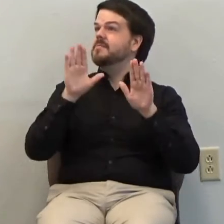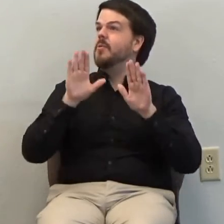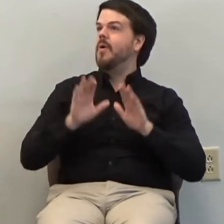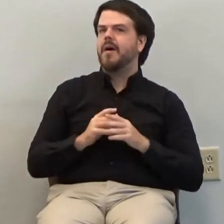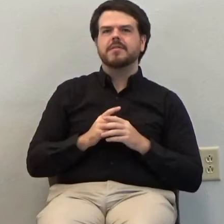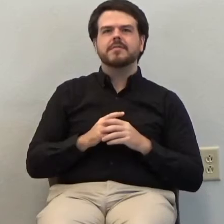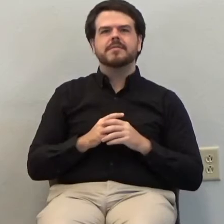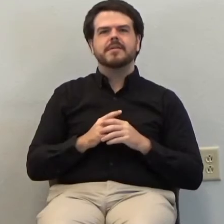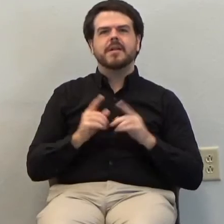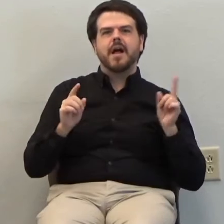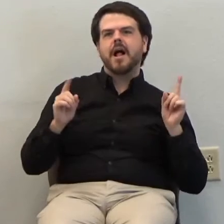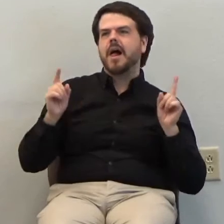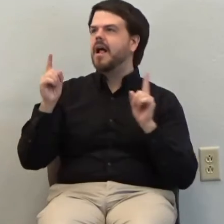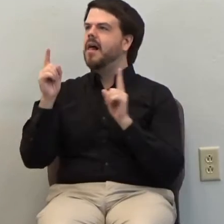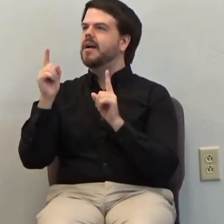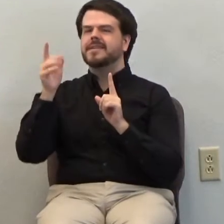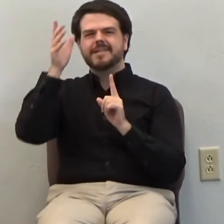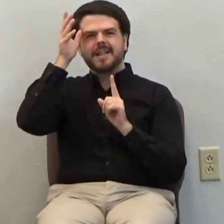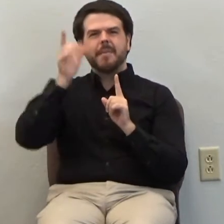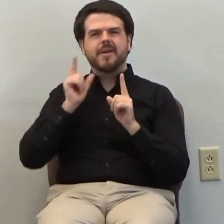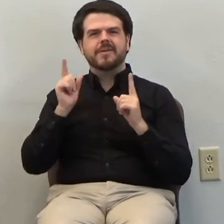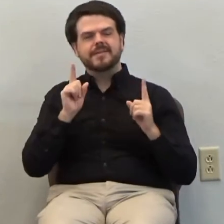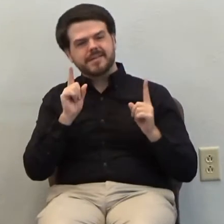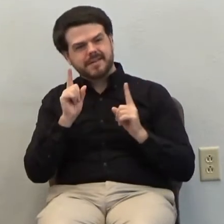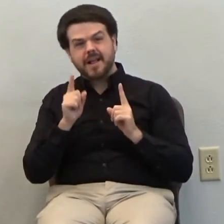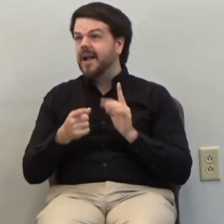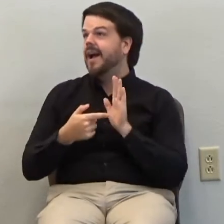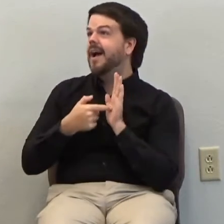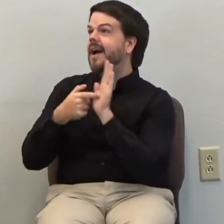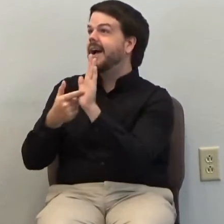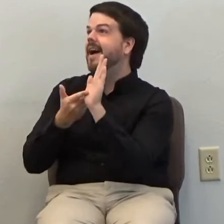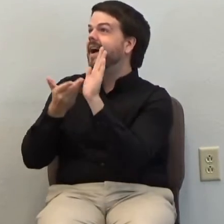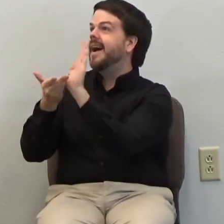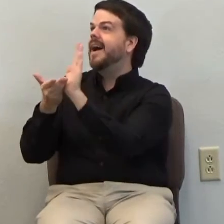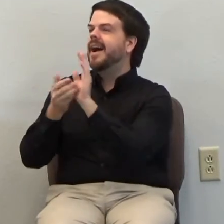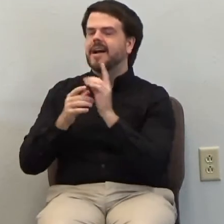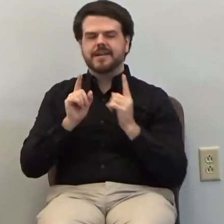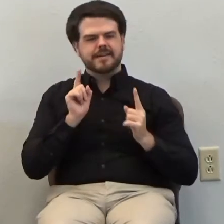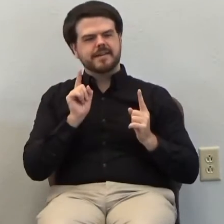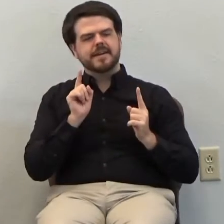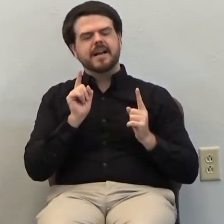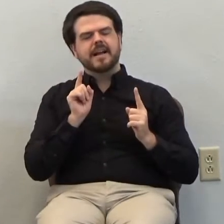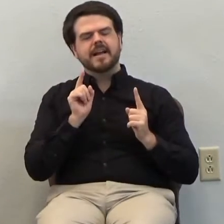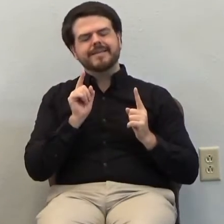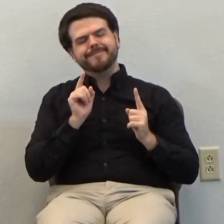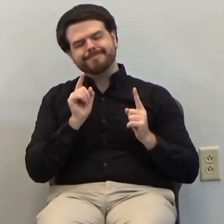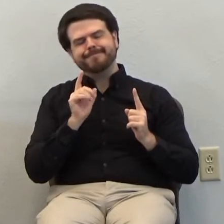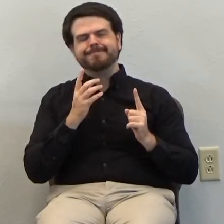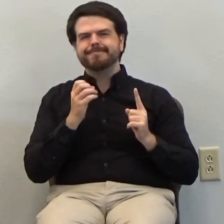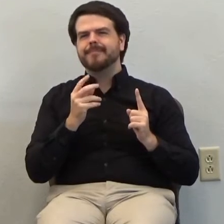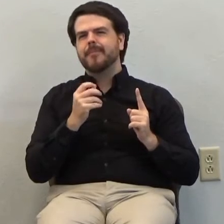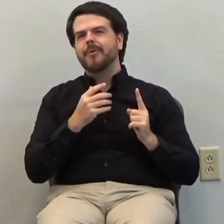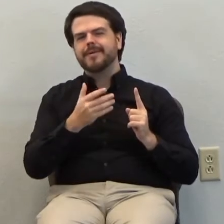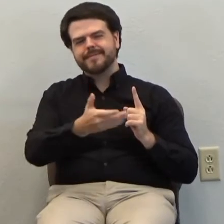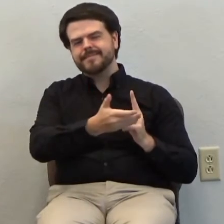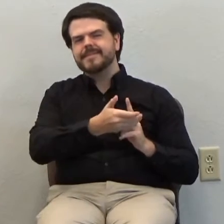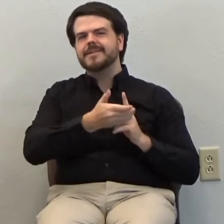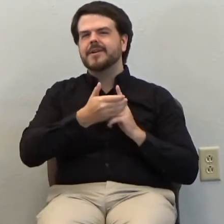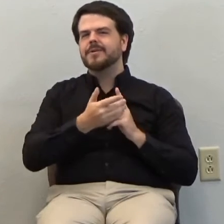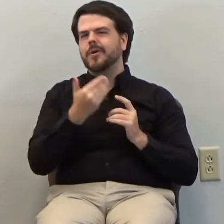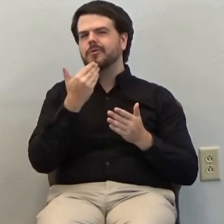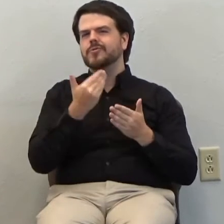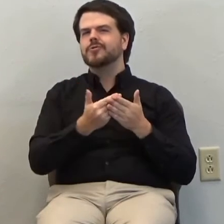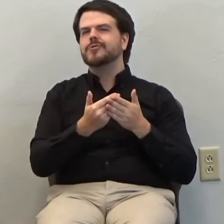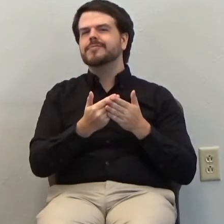parent knows it's not great but they love the child and they will take them in the arms and say, oh, that was